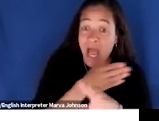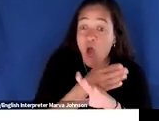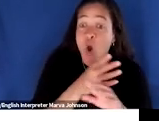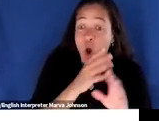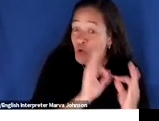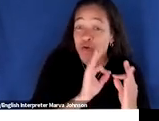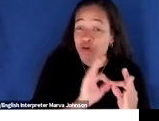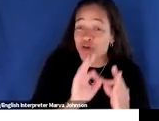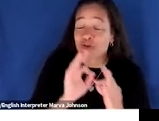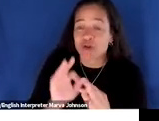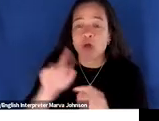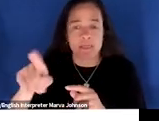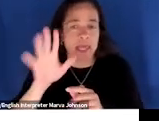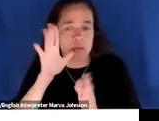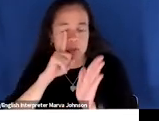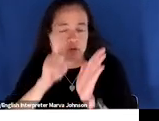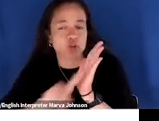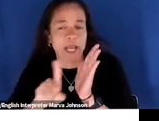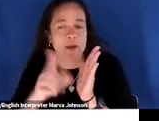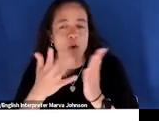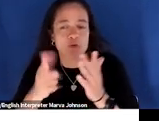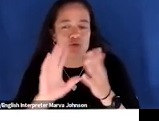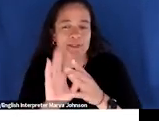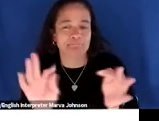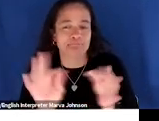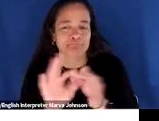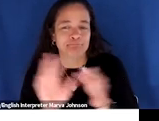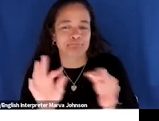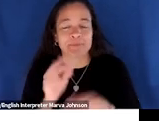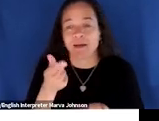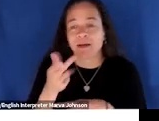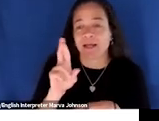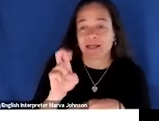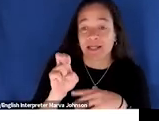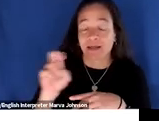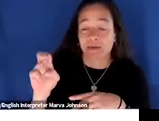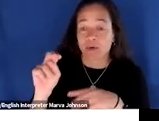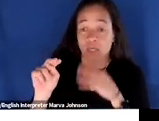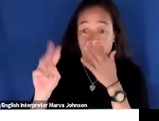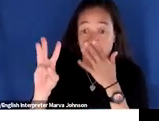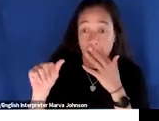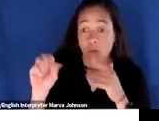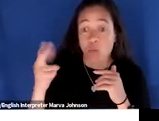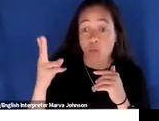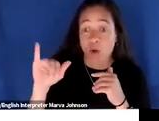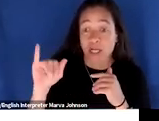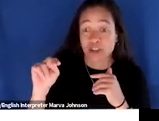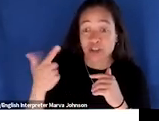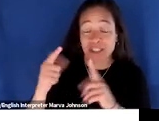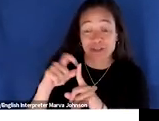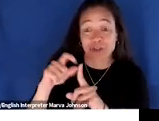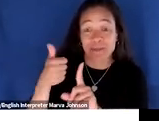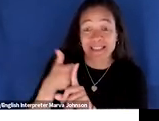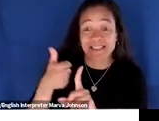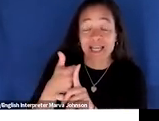know what's behind those green claims you know in the term greenwashing itself i will say like you know not more